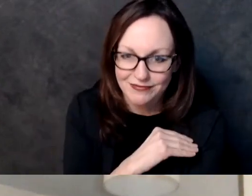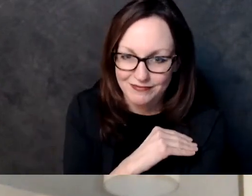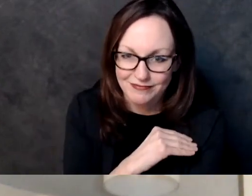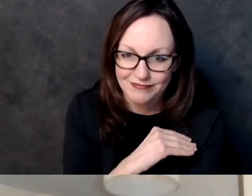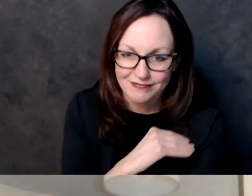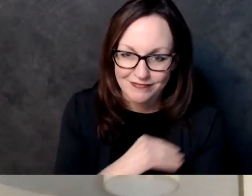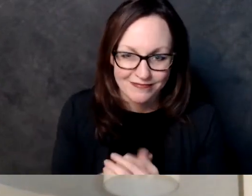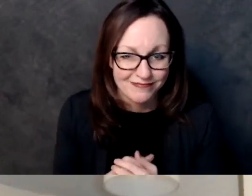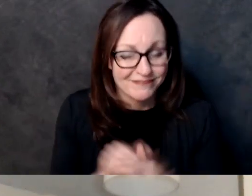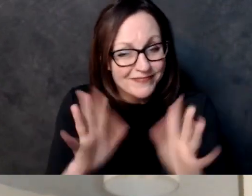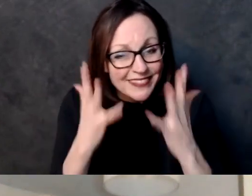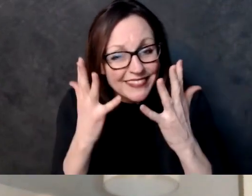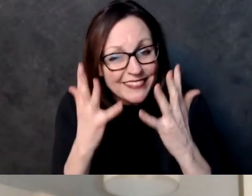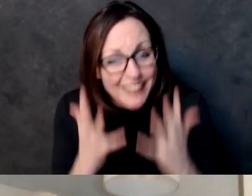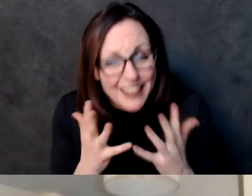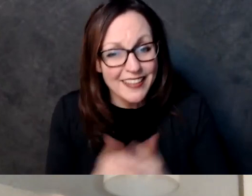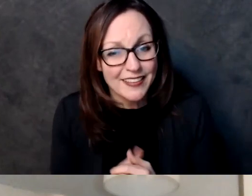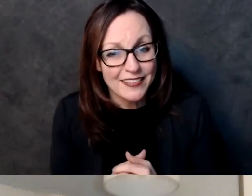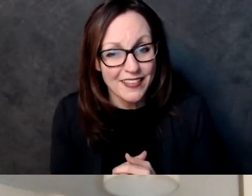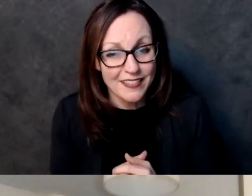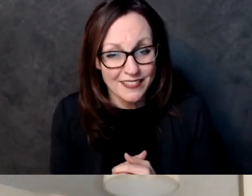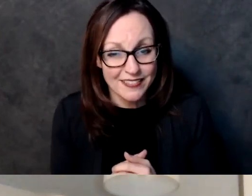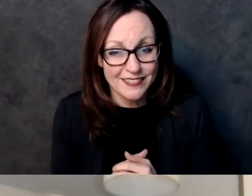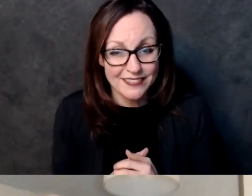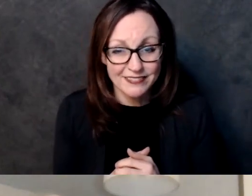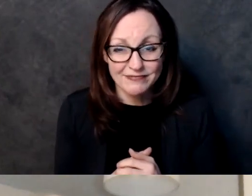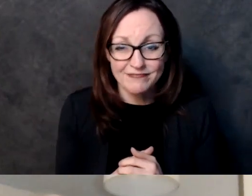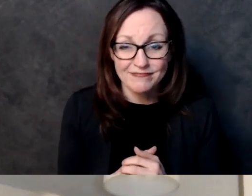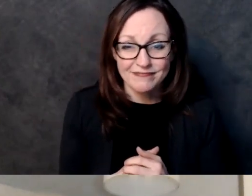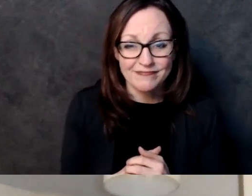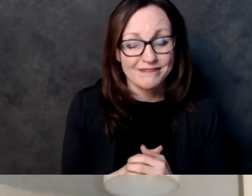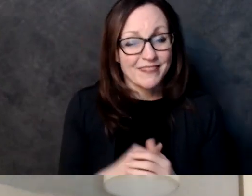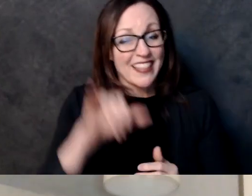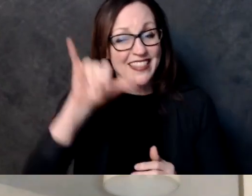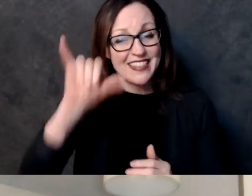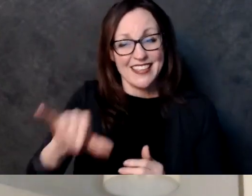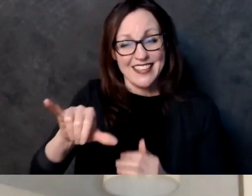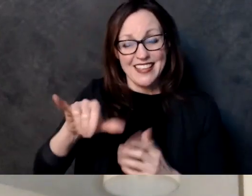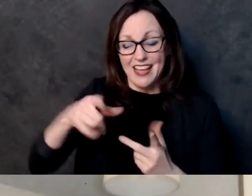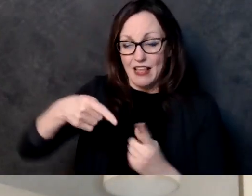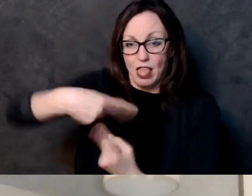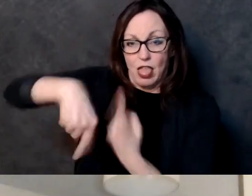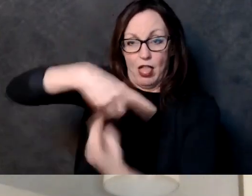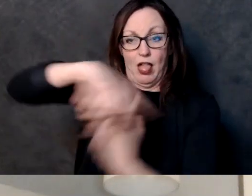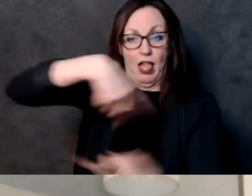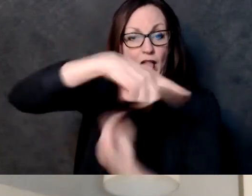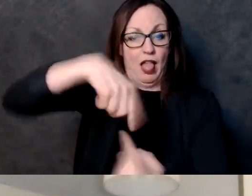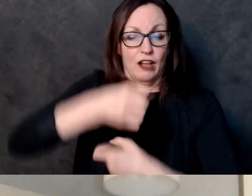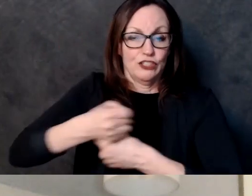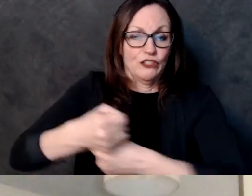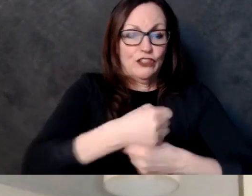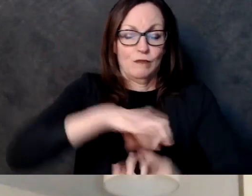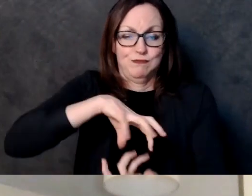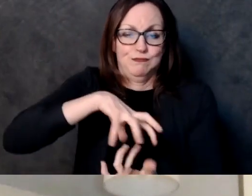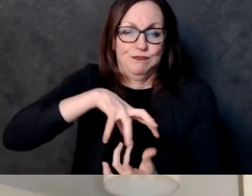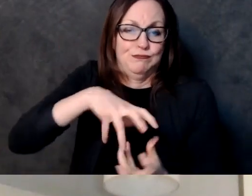of the become one of the threats to our democracy because uh those who you know would continue to lie about it and diminish the faith in it